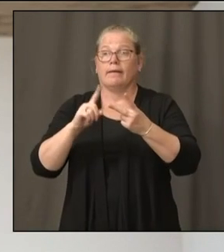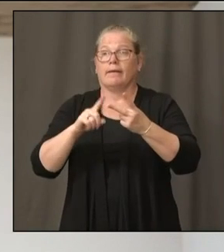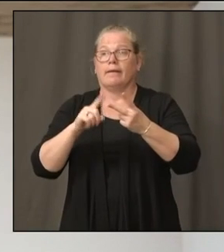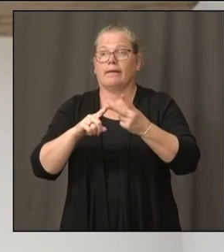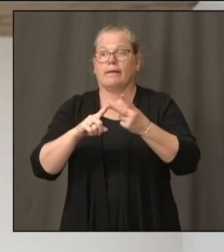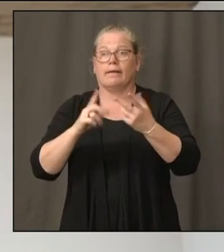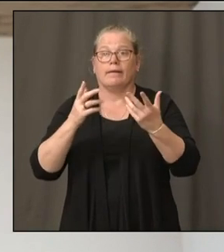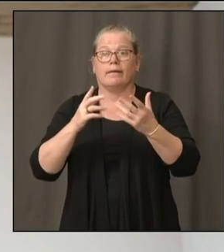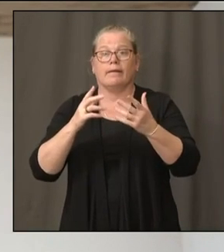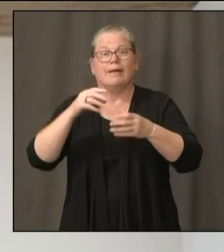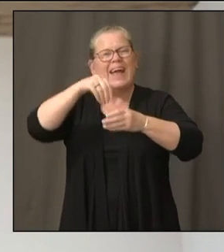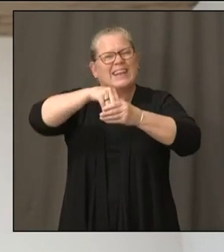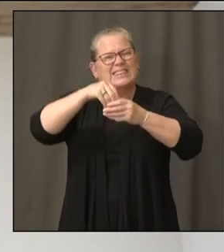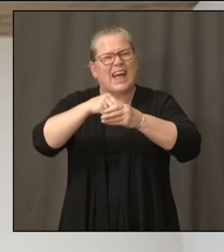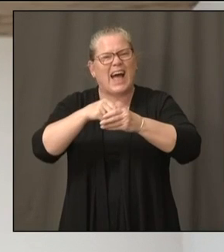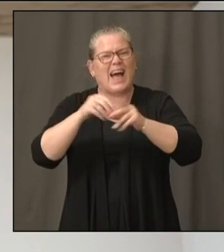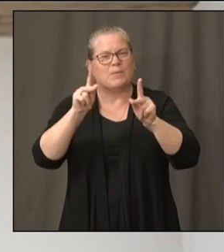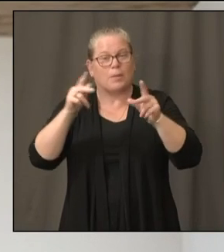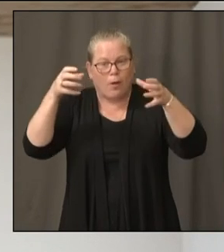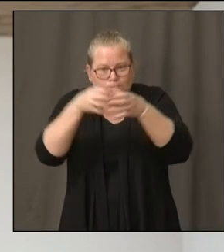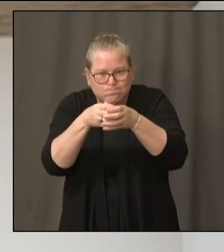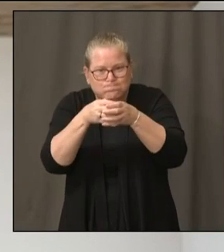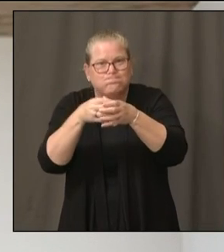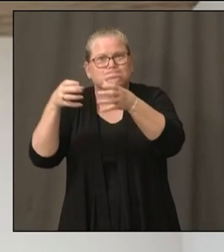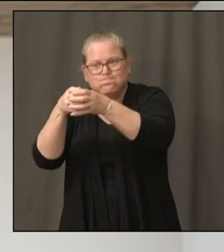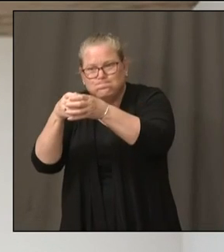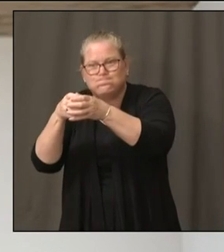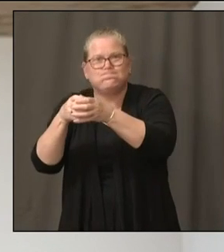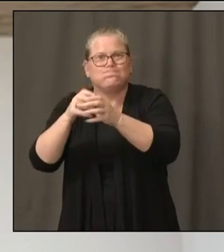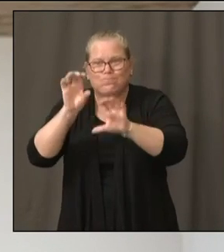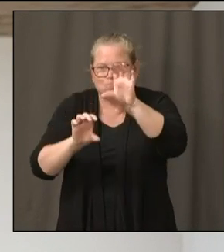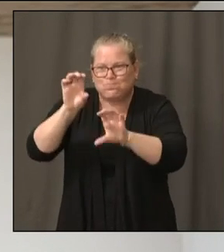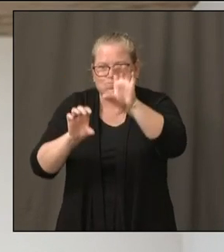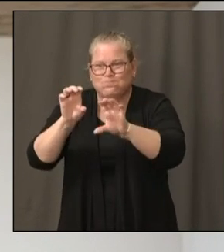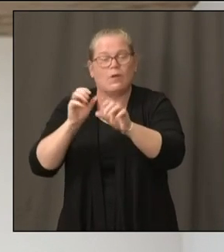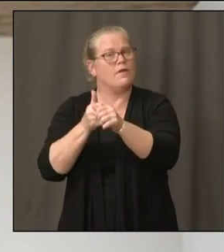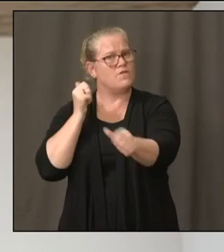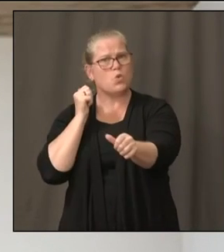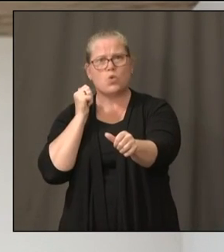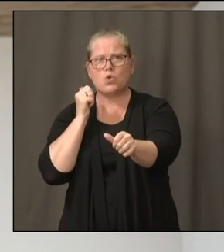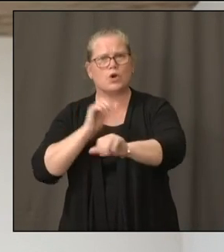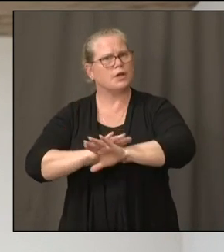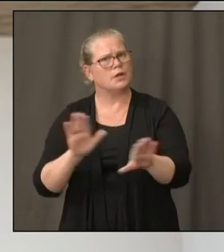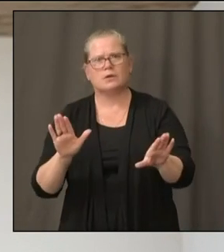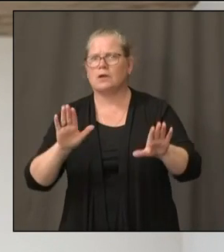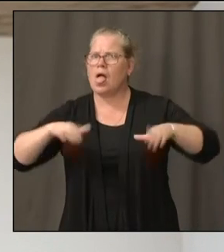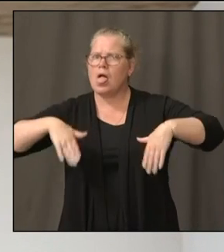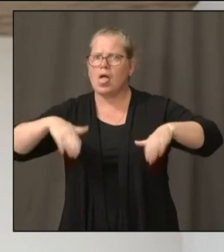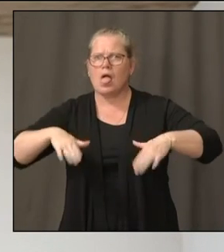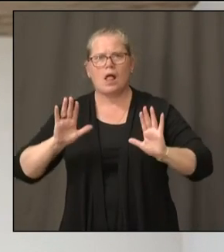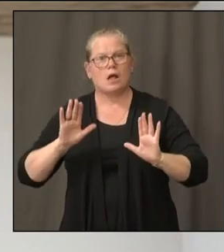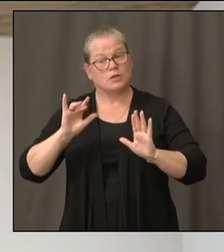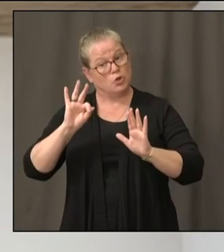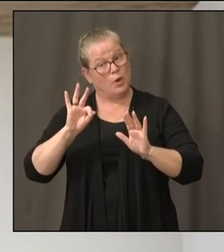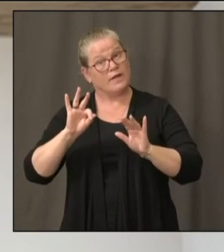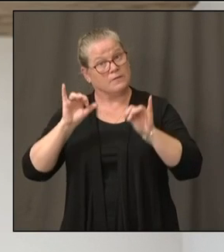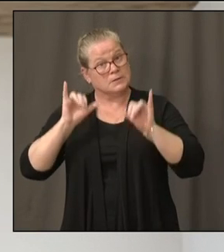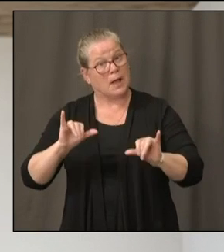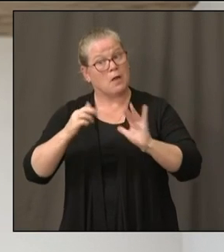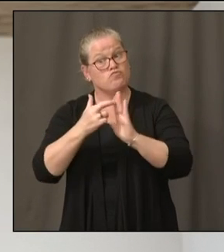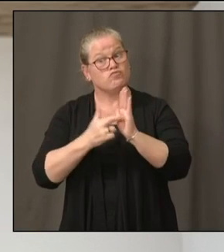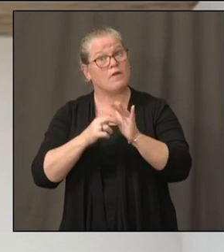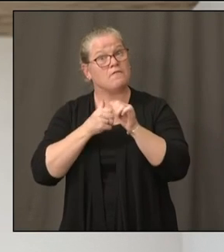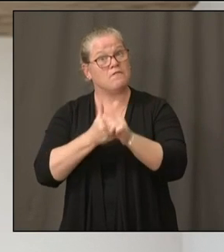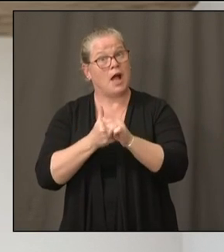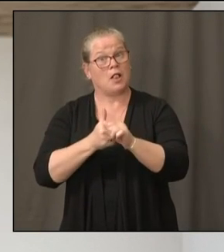settings indoors, large groups of people indoors. And if we continue to do that, it would, I